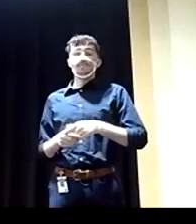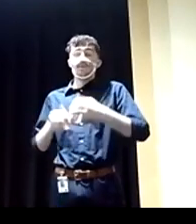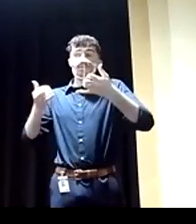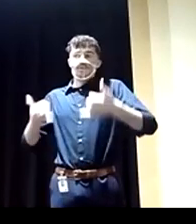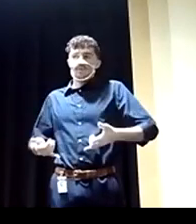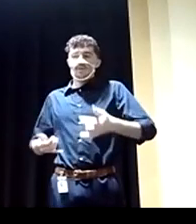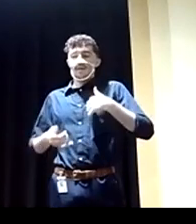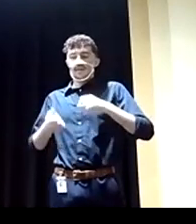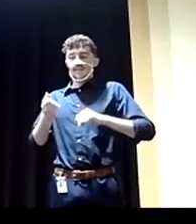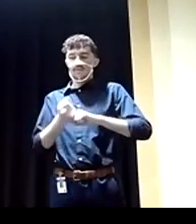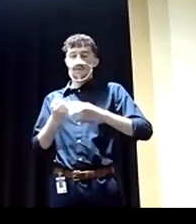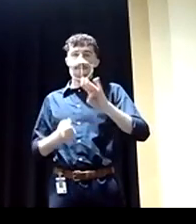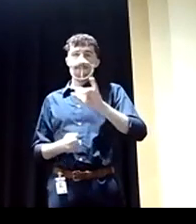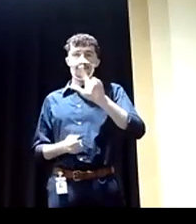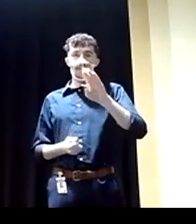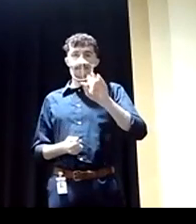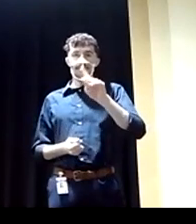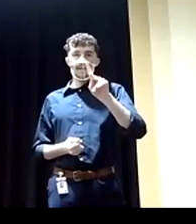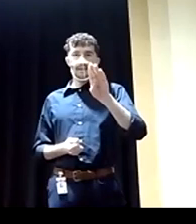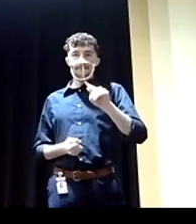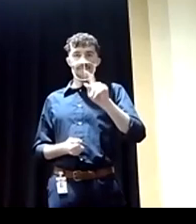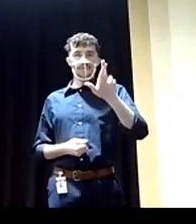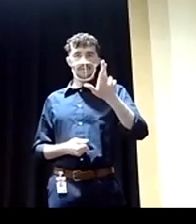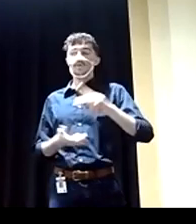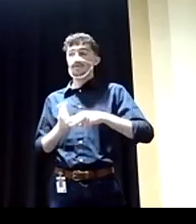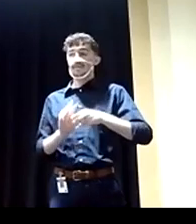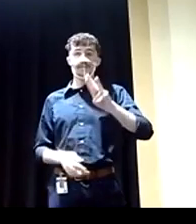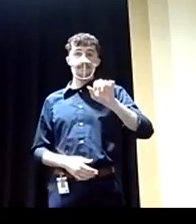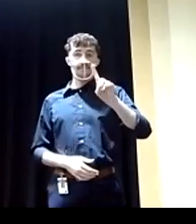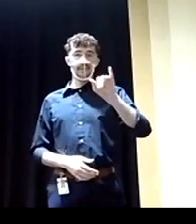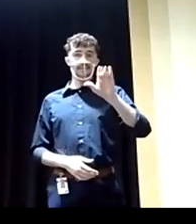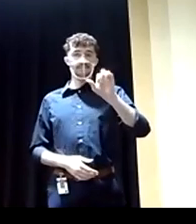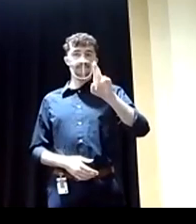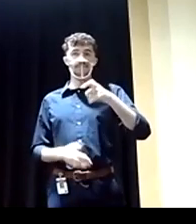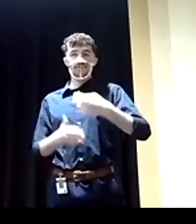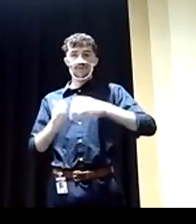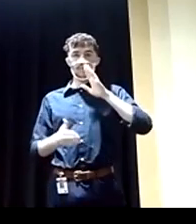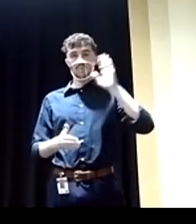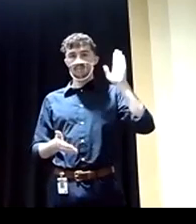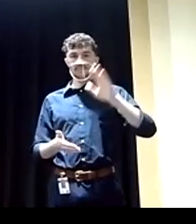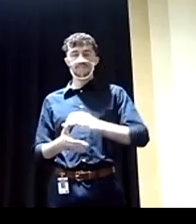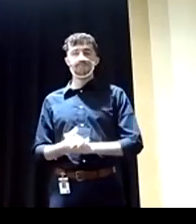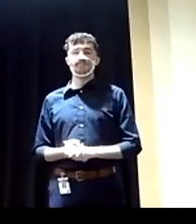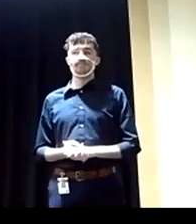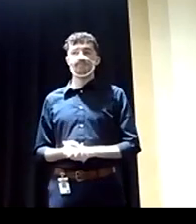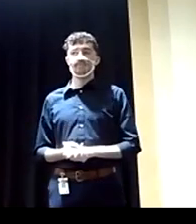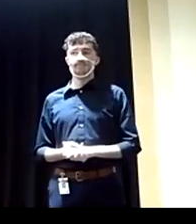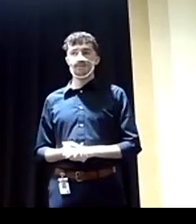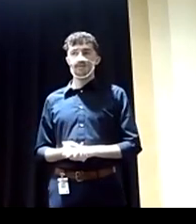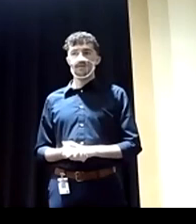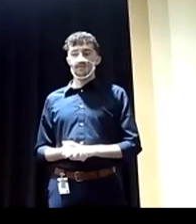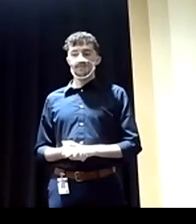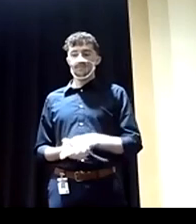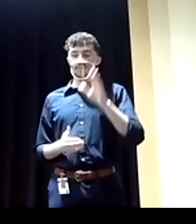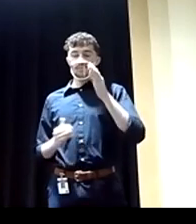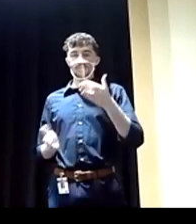Build Back Better, which would provide, which would lower Medicare, you to get into Medicare at 60, provide